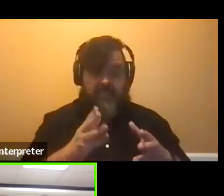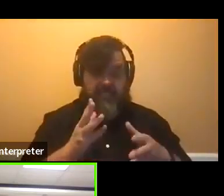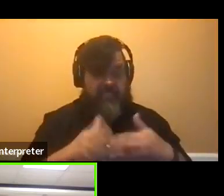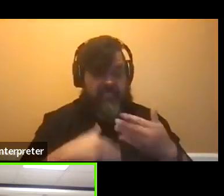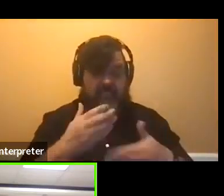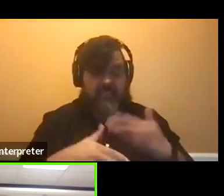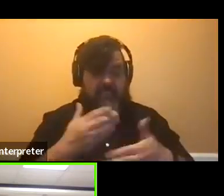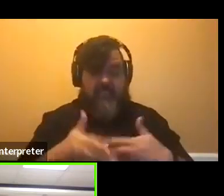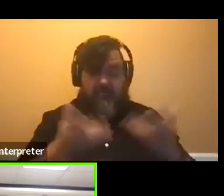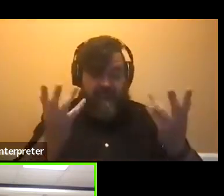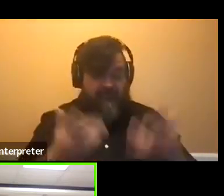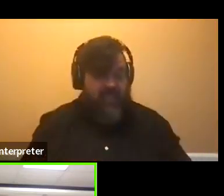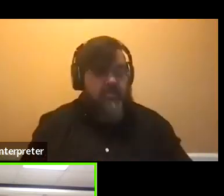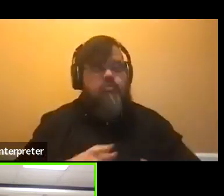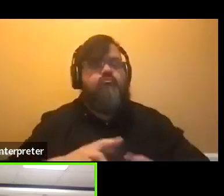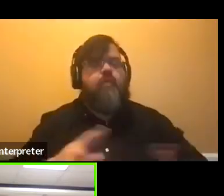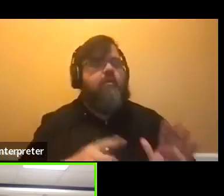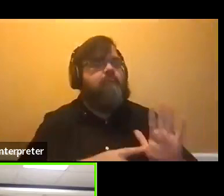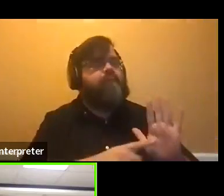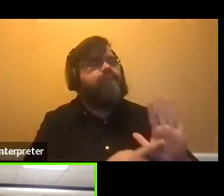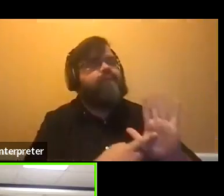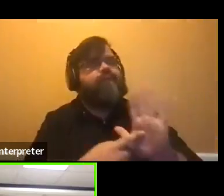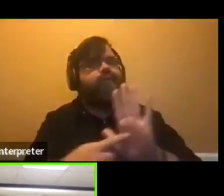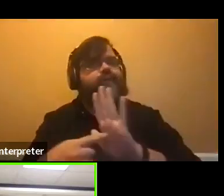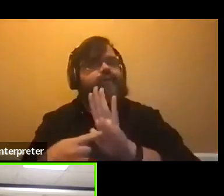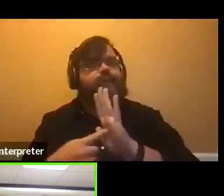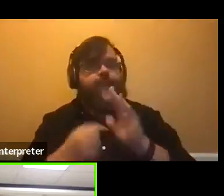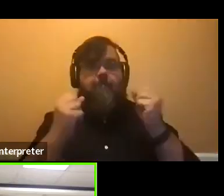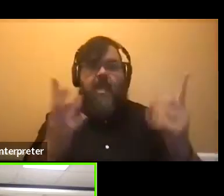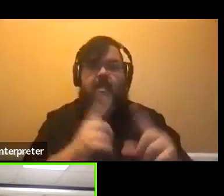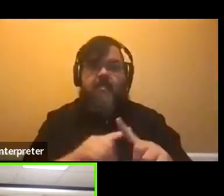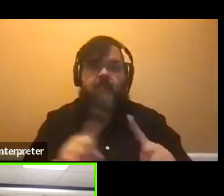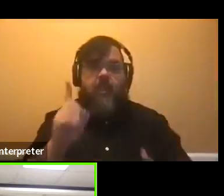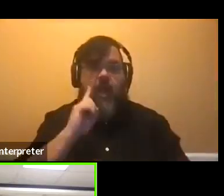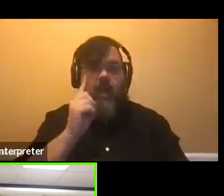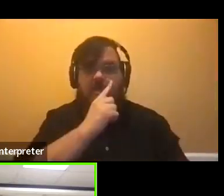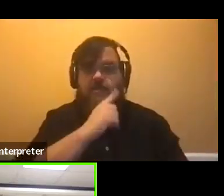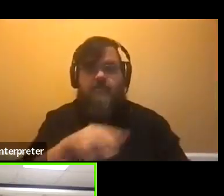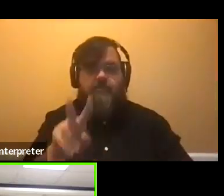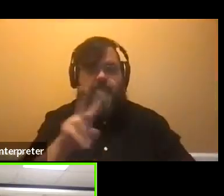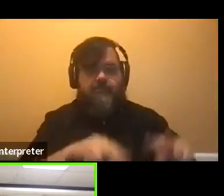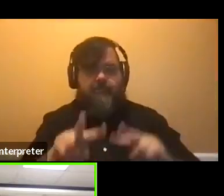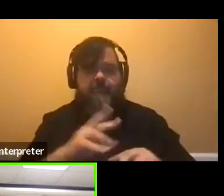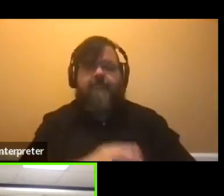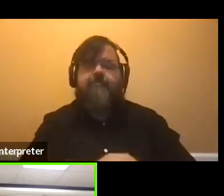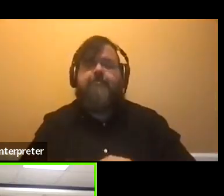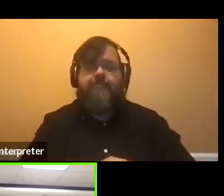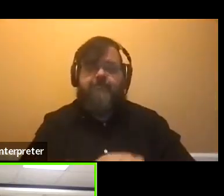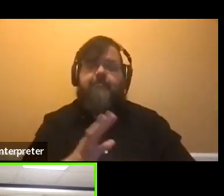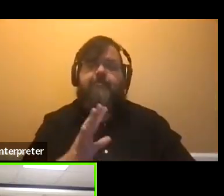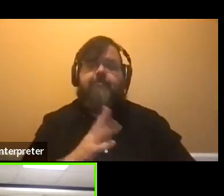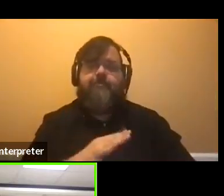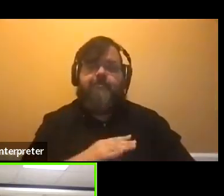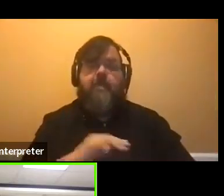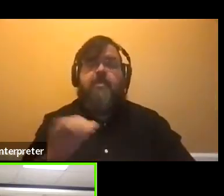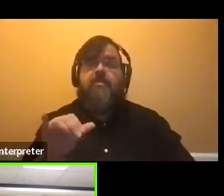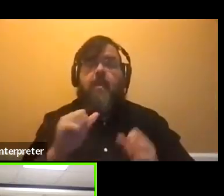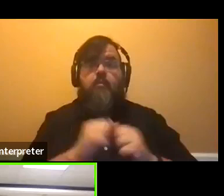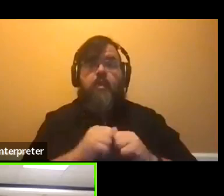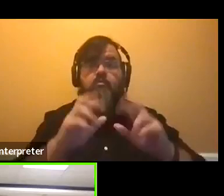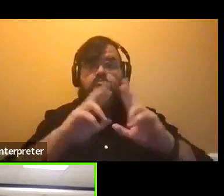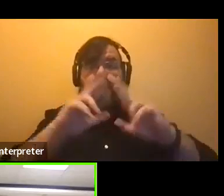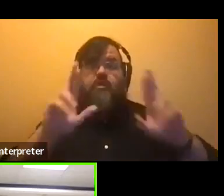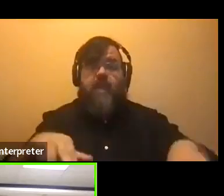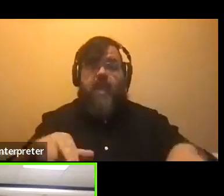can have a lot of different eyes, look at it. And same with resume. I had, uh, my mom look at it cause she